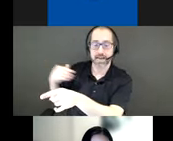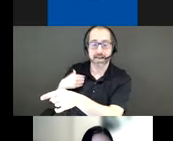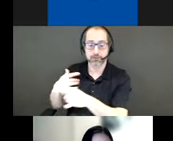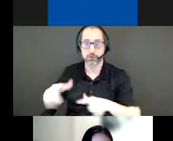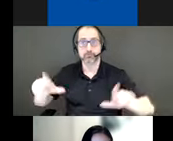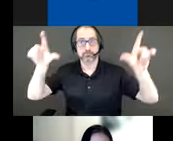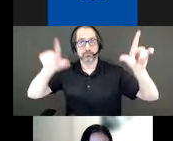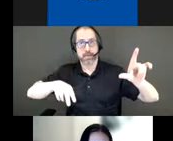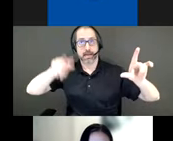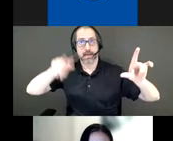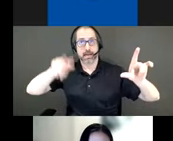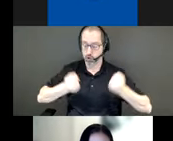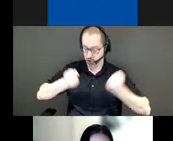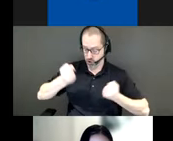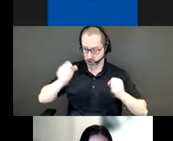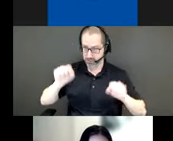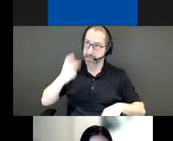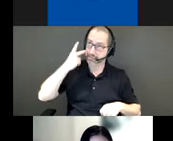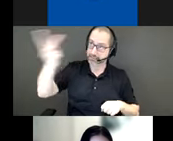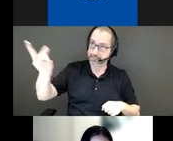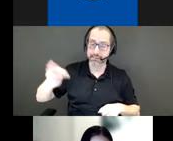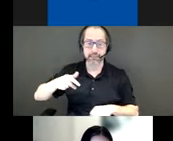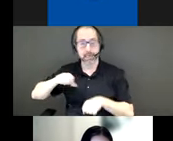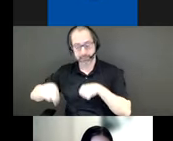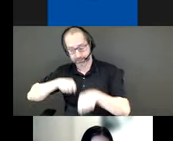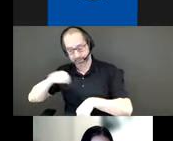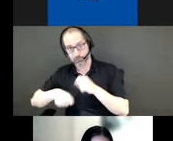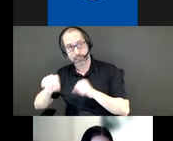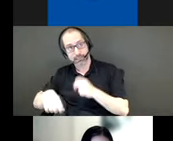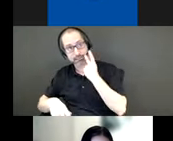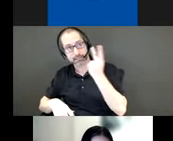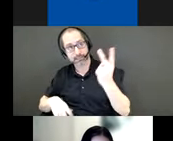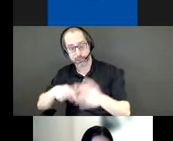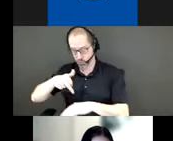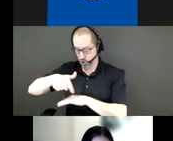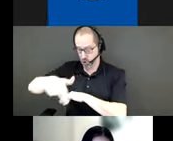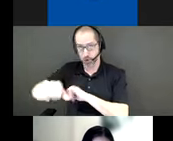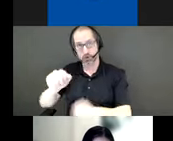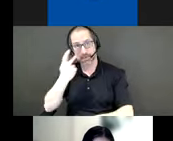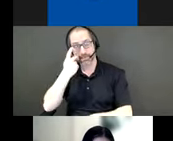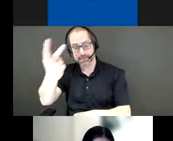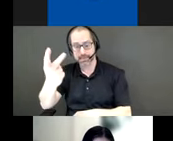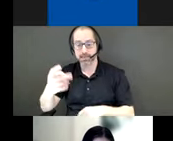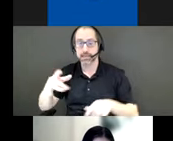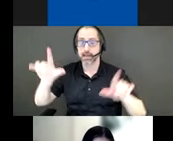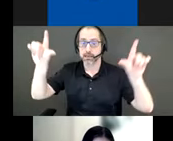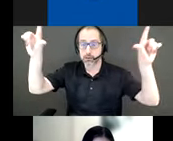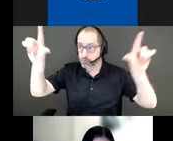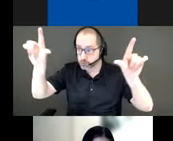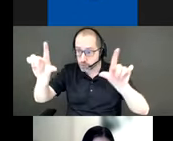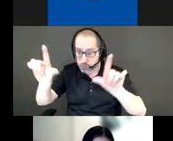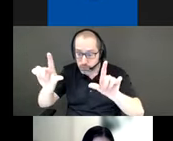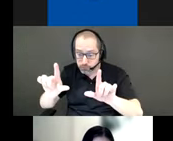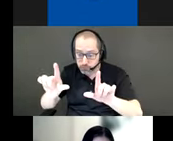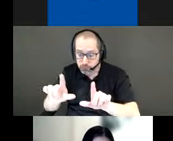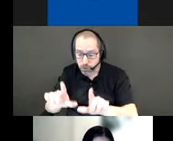to drivers as well as pedestrians and cyclists so they inform everybody as the pixels get progressively smaller they contain more